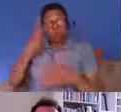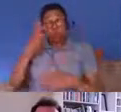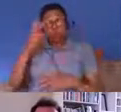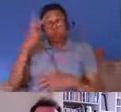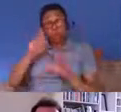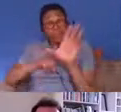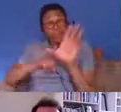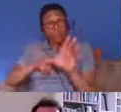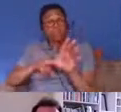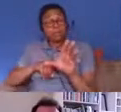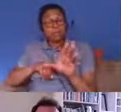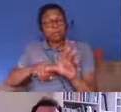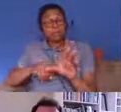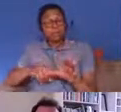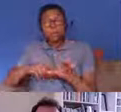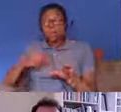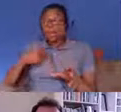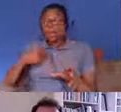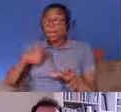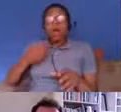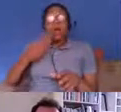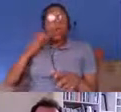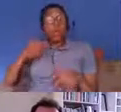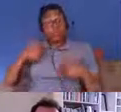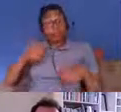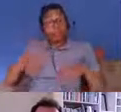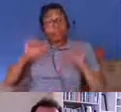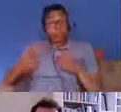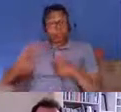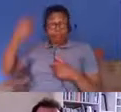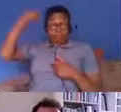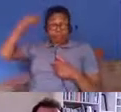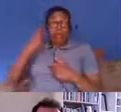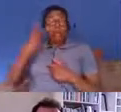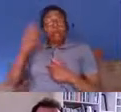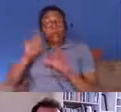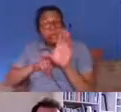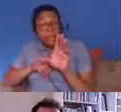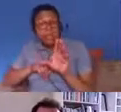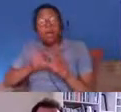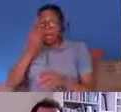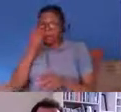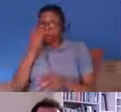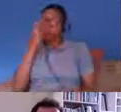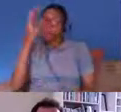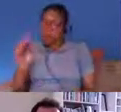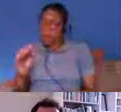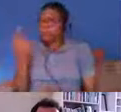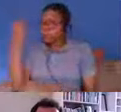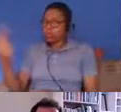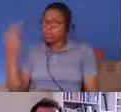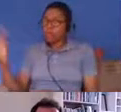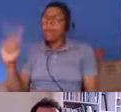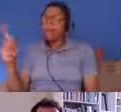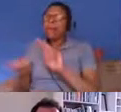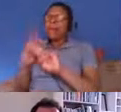people could have made a sparse visa or work um permit visa by themselves uh application by themselves but um that's just not really possible anymore